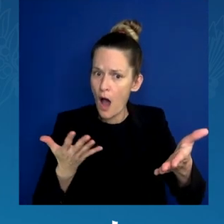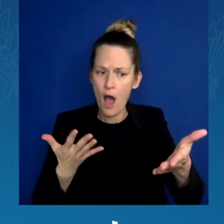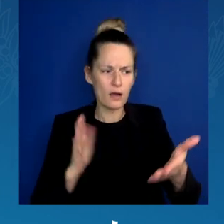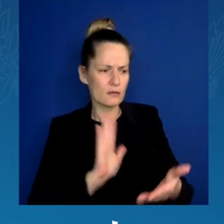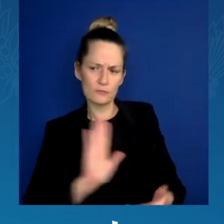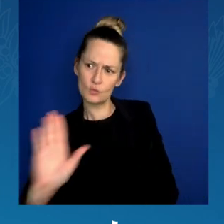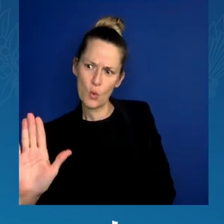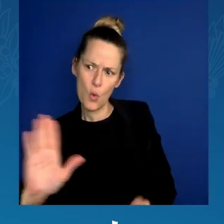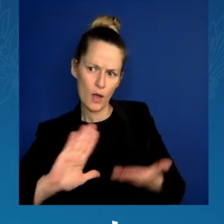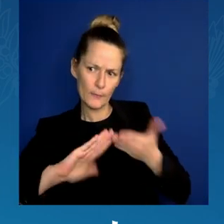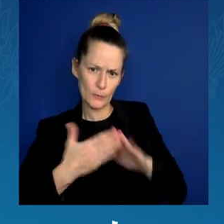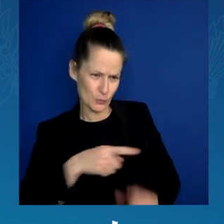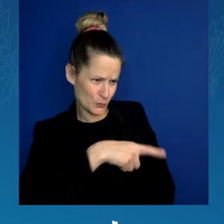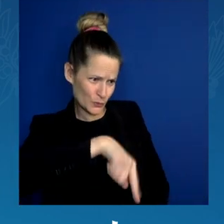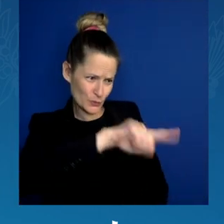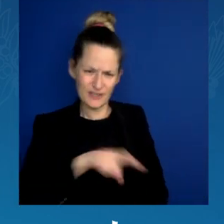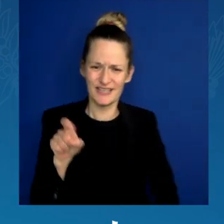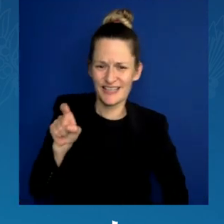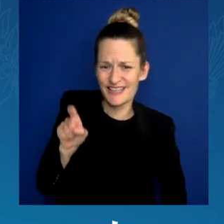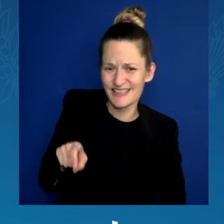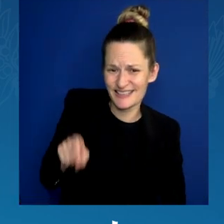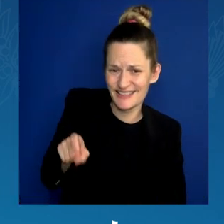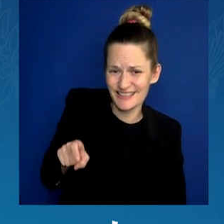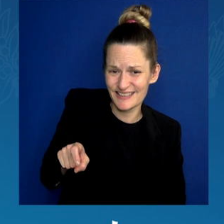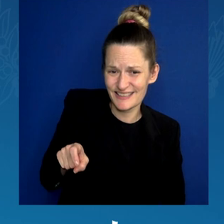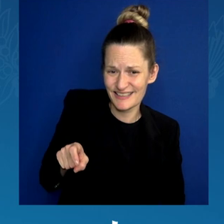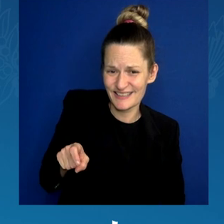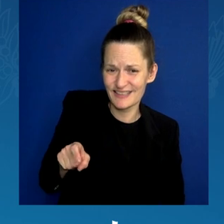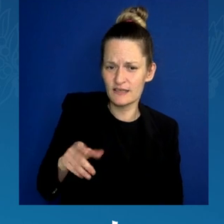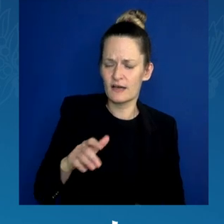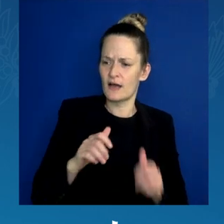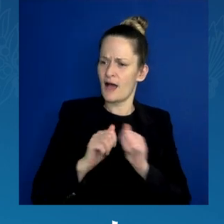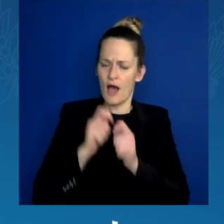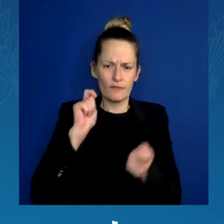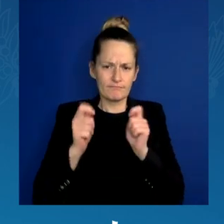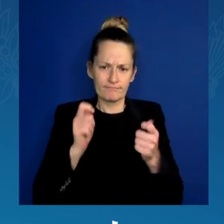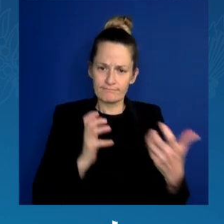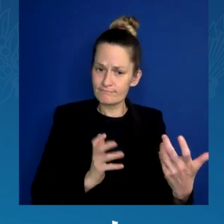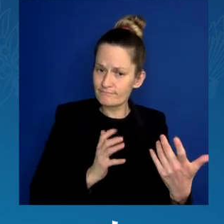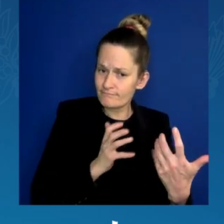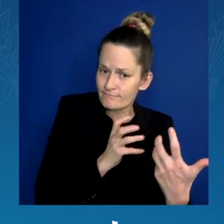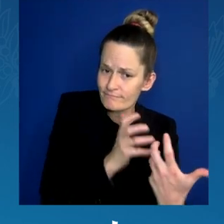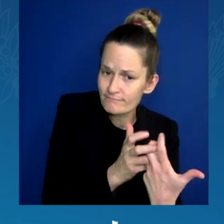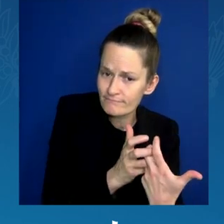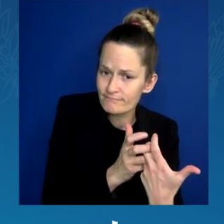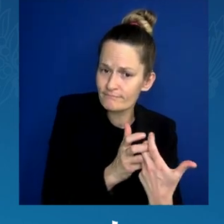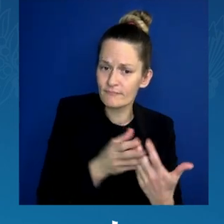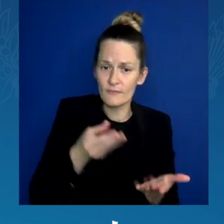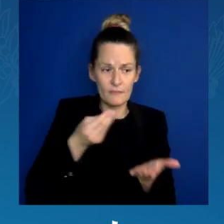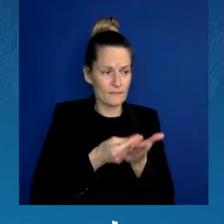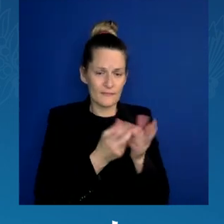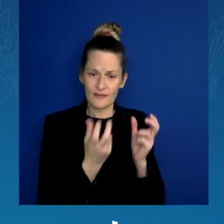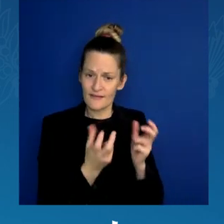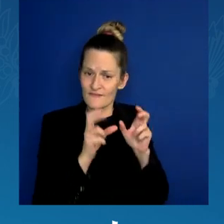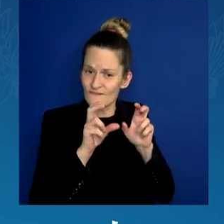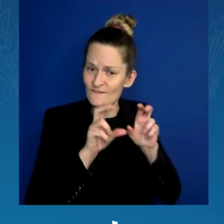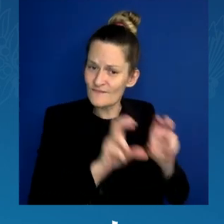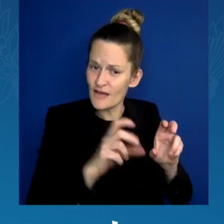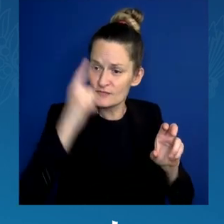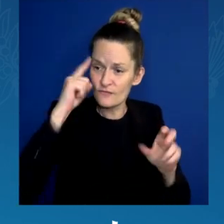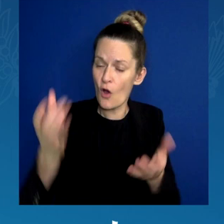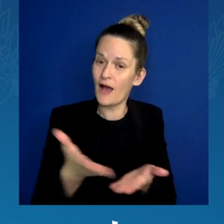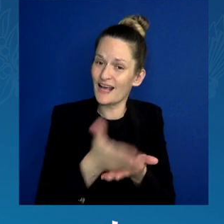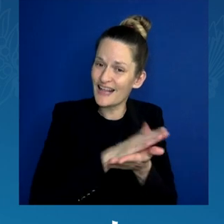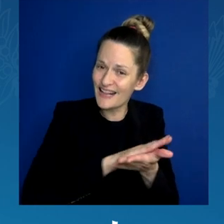mitigation, adaptation, what we need to do to invest in clean economies, what we need to do to reduce greenhouse